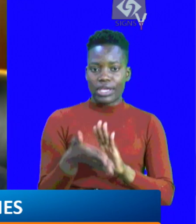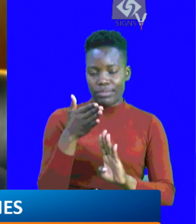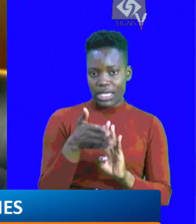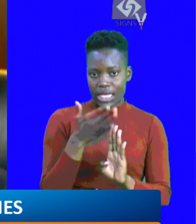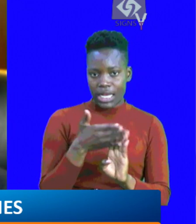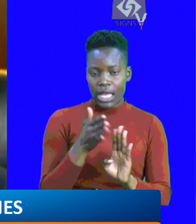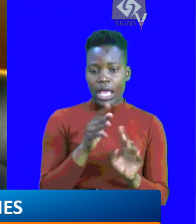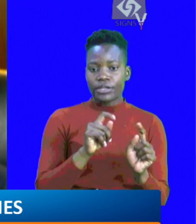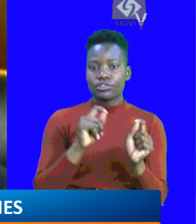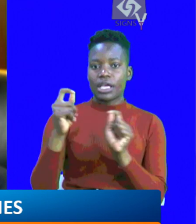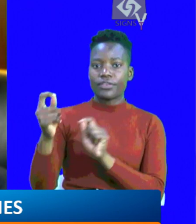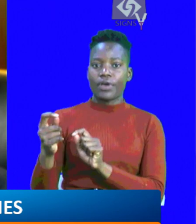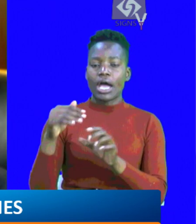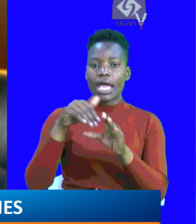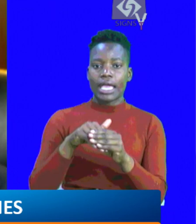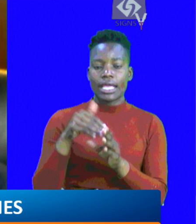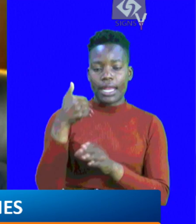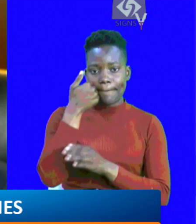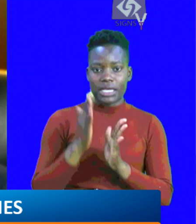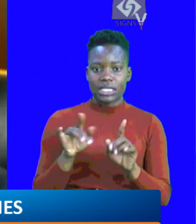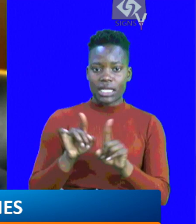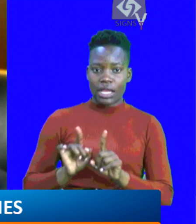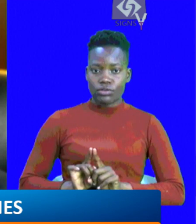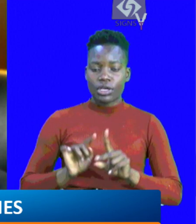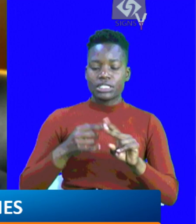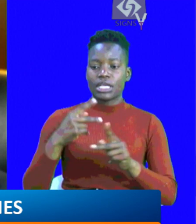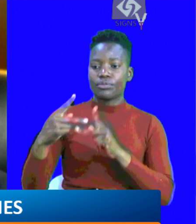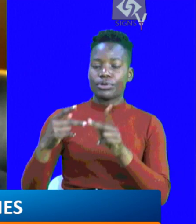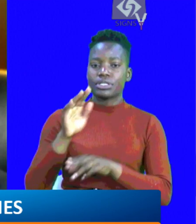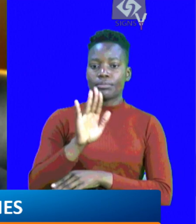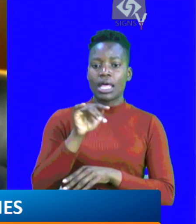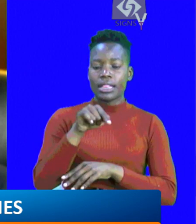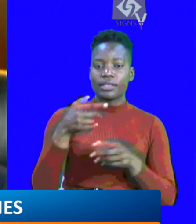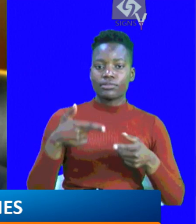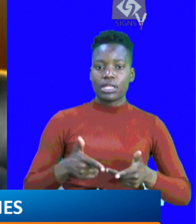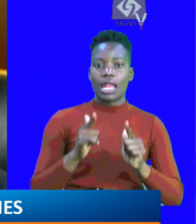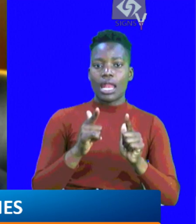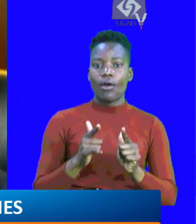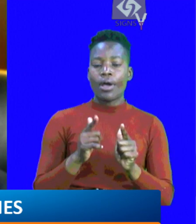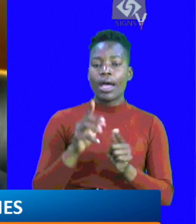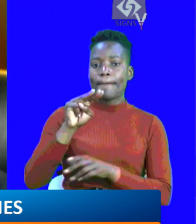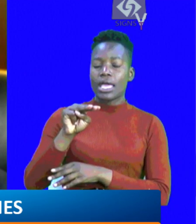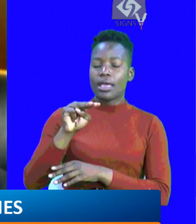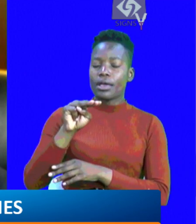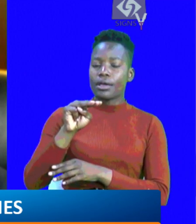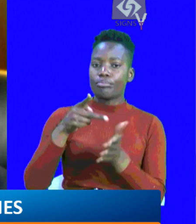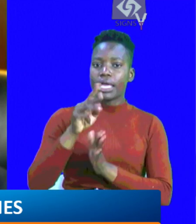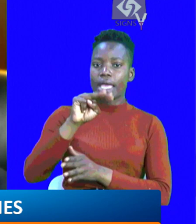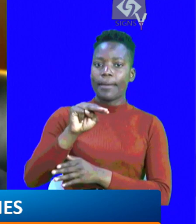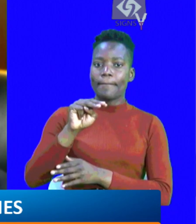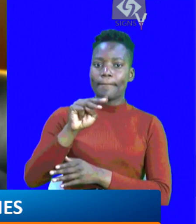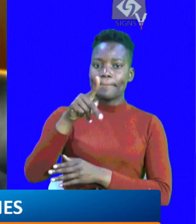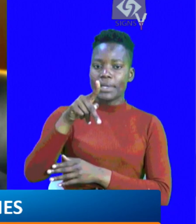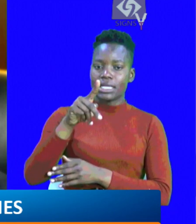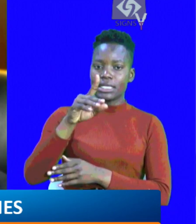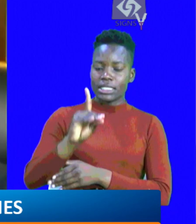the facilities are directed to immediately transfer their inpatients and evacuate their process. This will allow